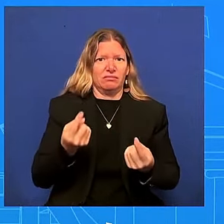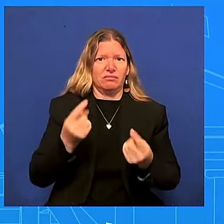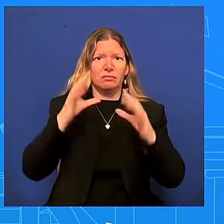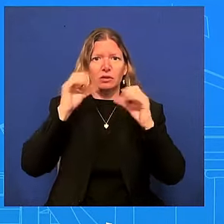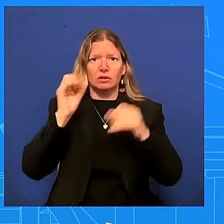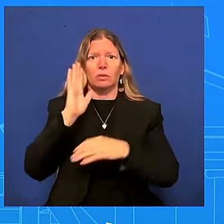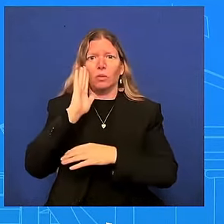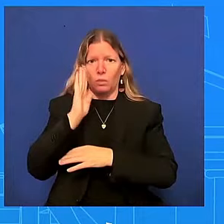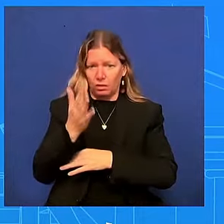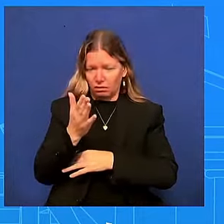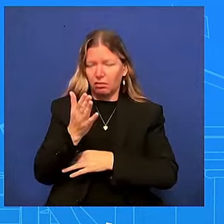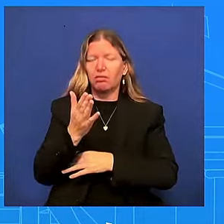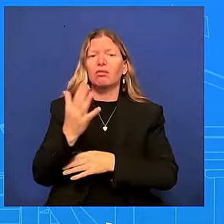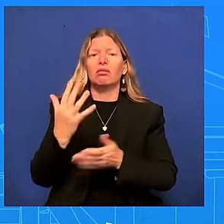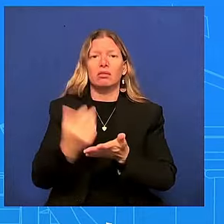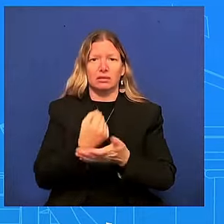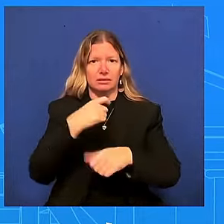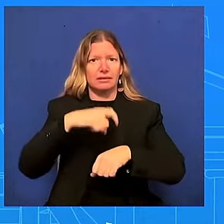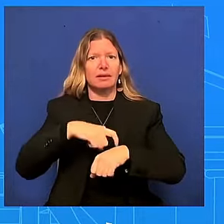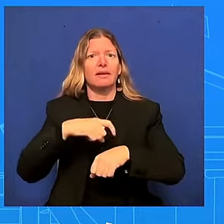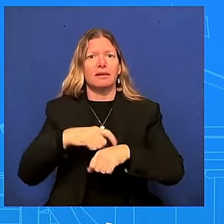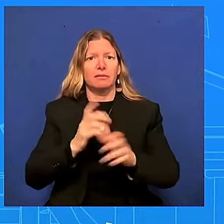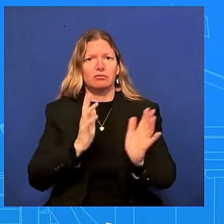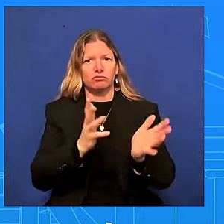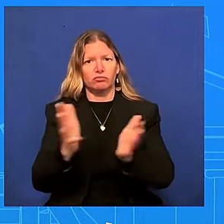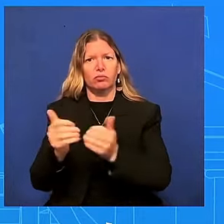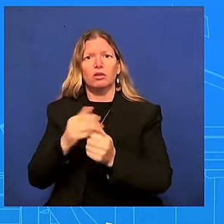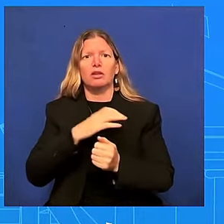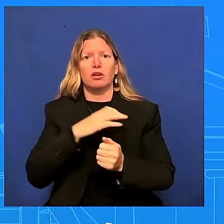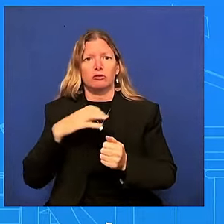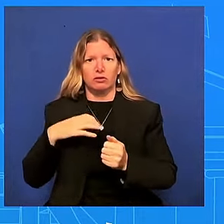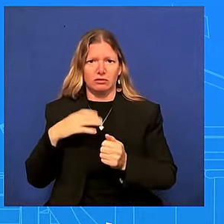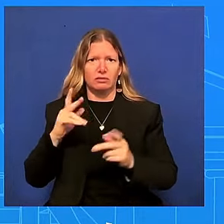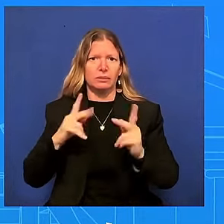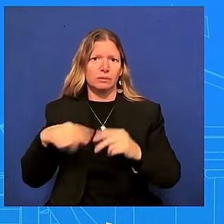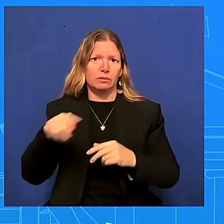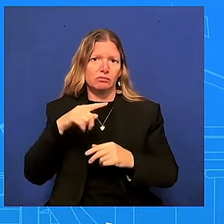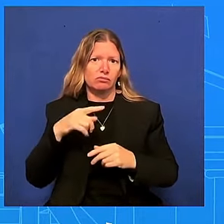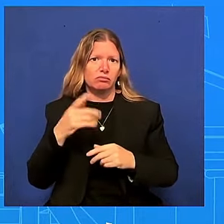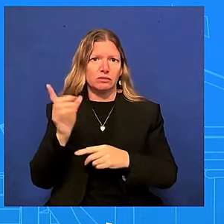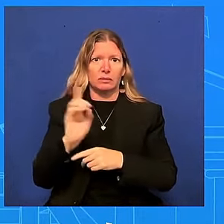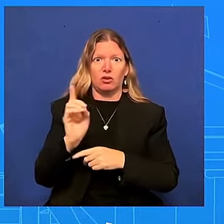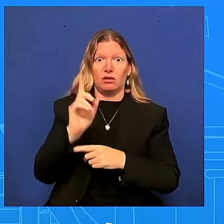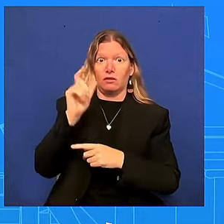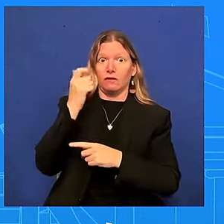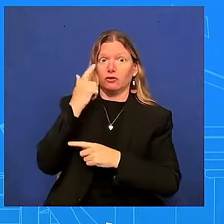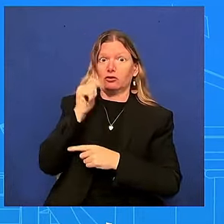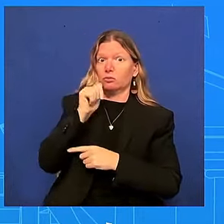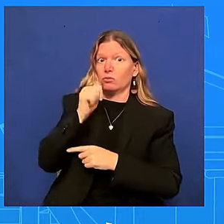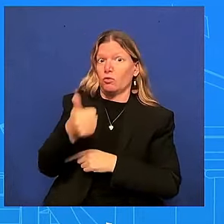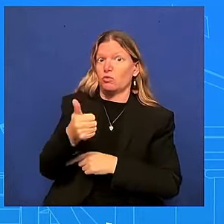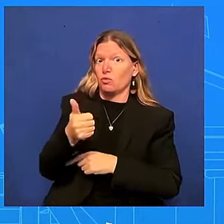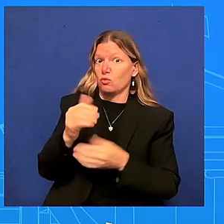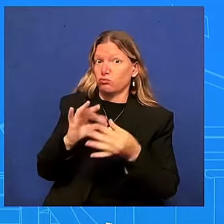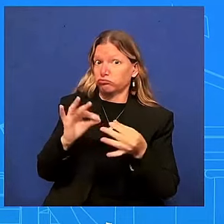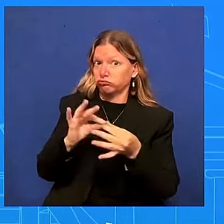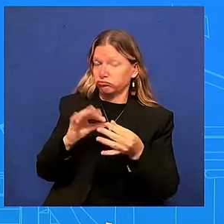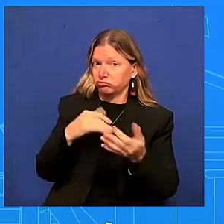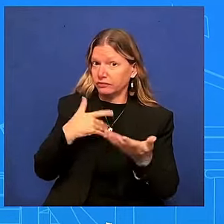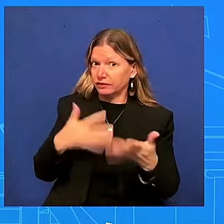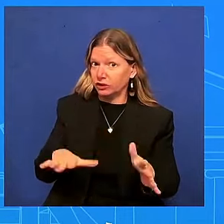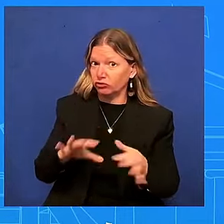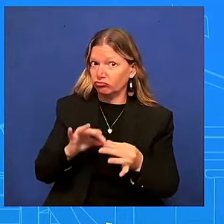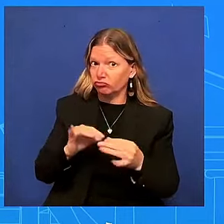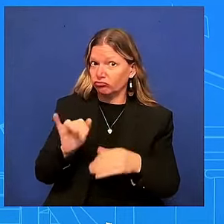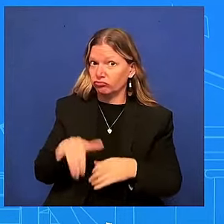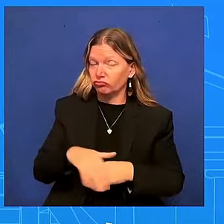and as you as i stated also to democratic governors tomorrow okay uh you've mentioned that uh sometimes that candidates